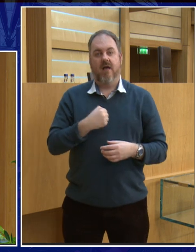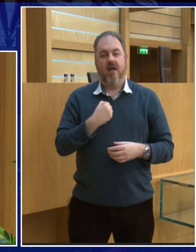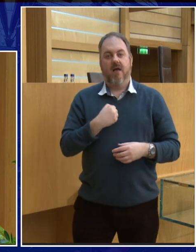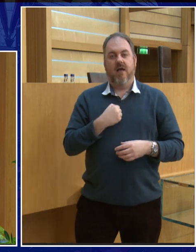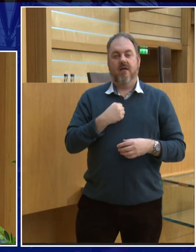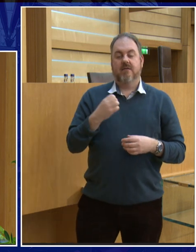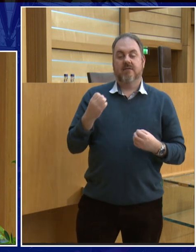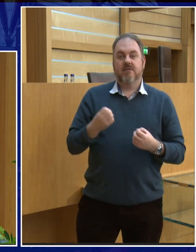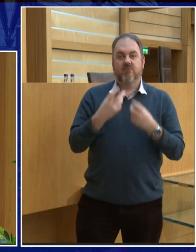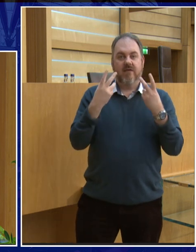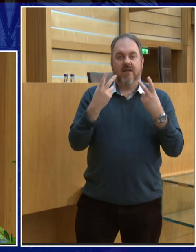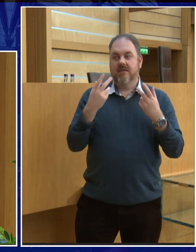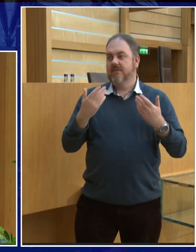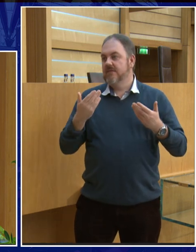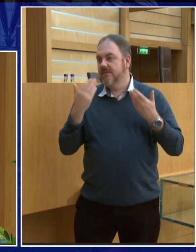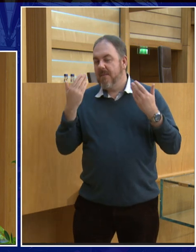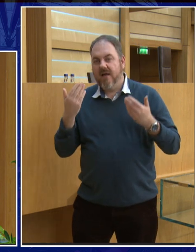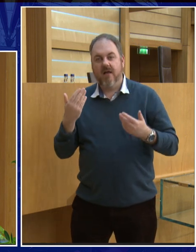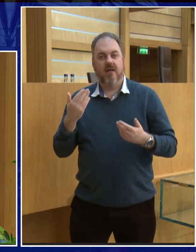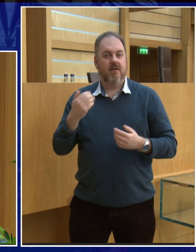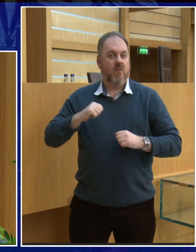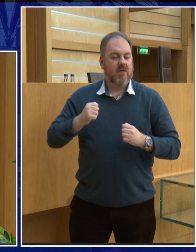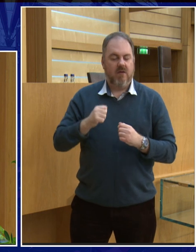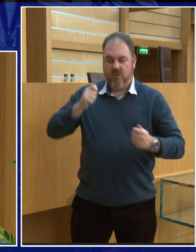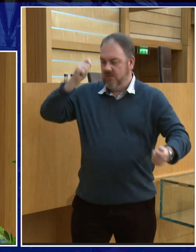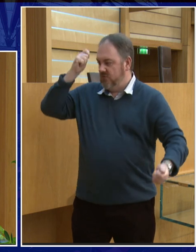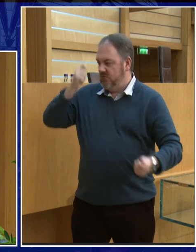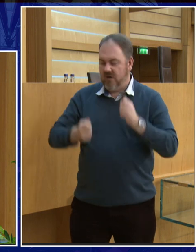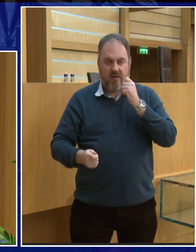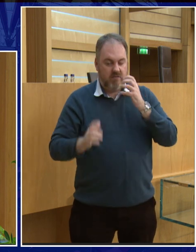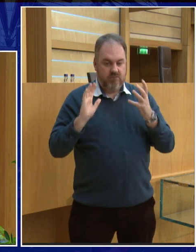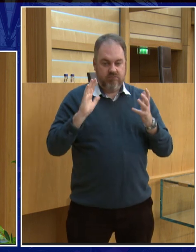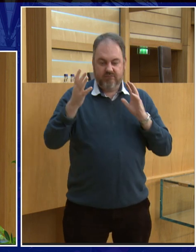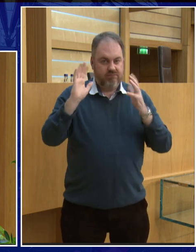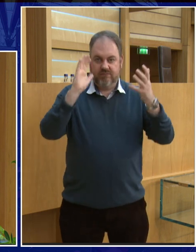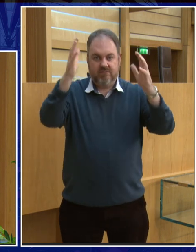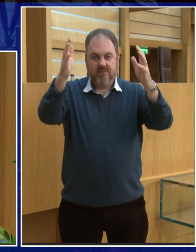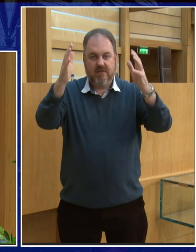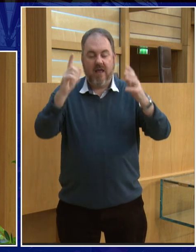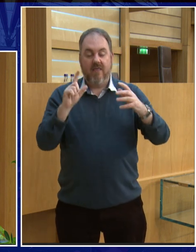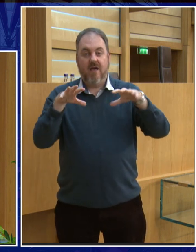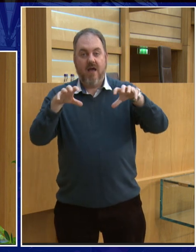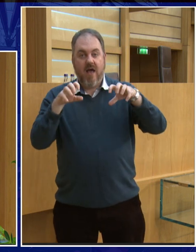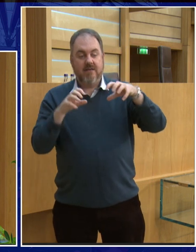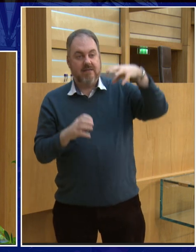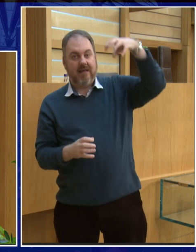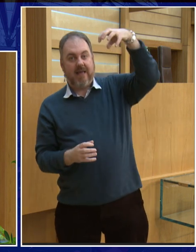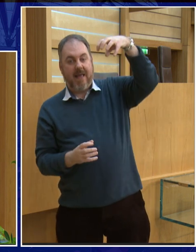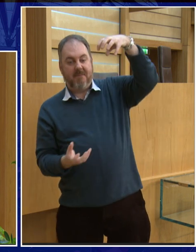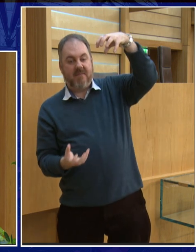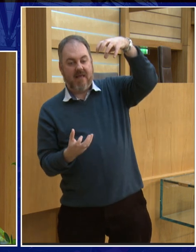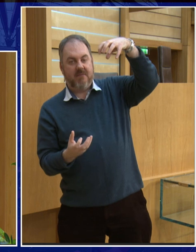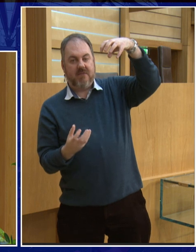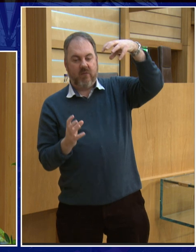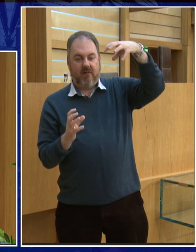would go up the creek because at the moment we're at a tilt of about 23 degrees and we've got the solar ice caps and the polar ice caps but if the